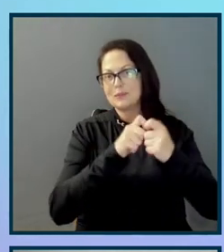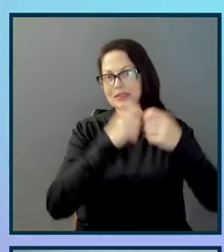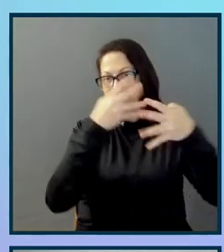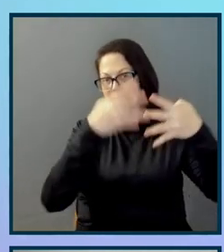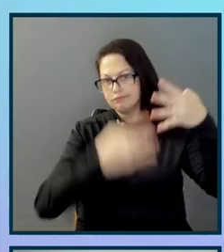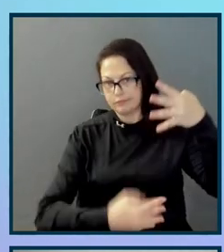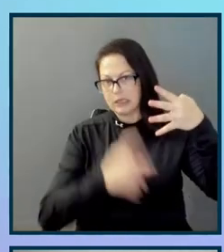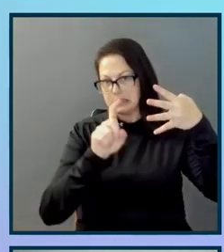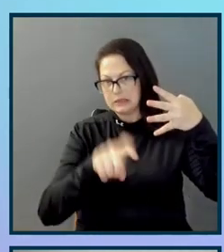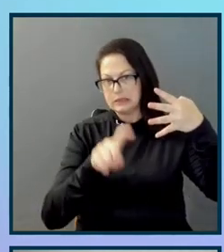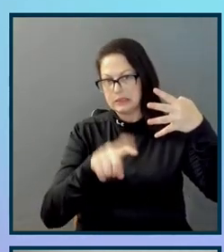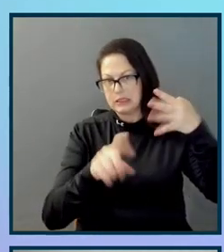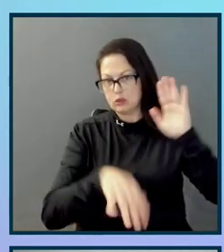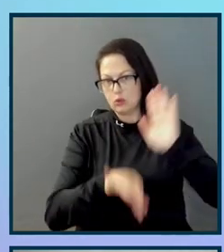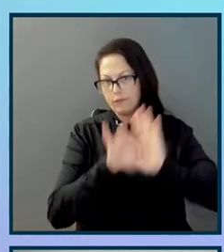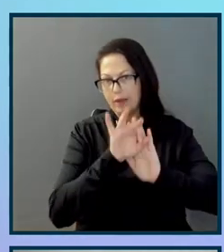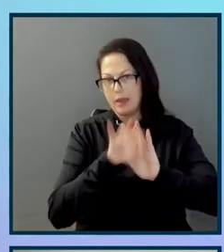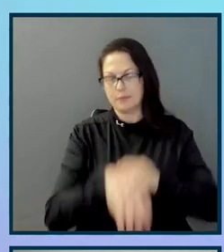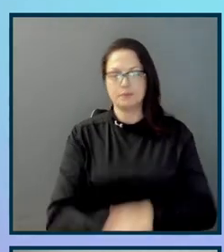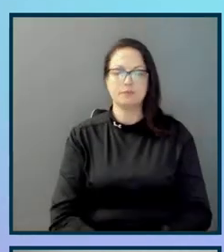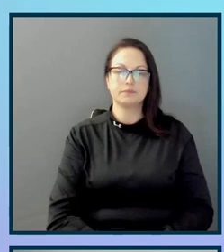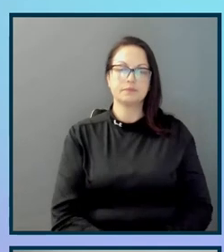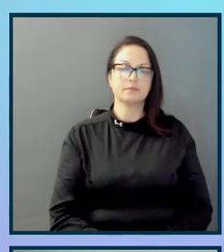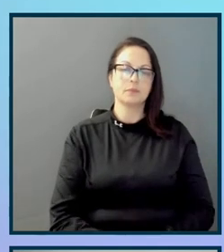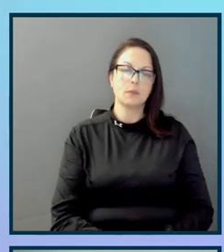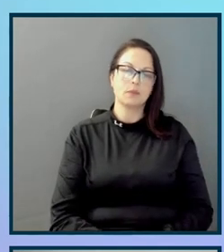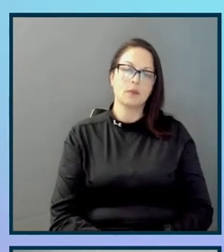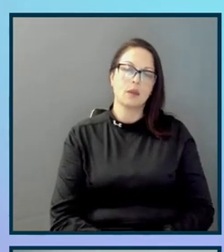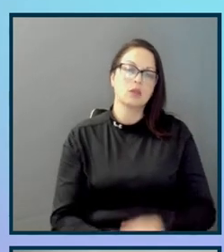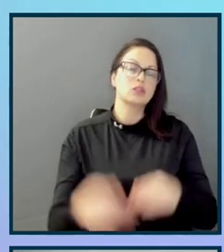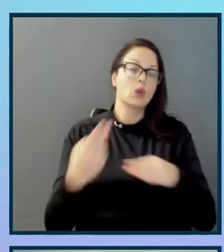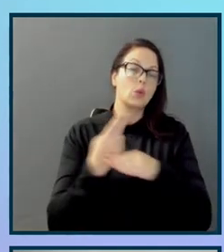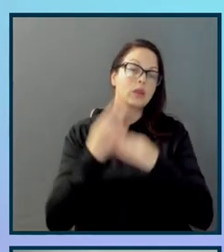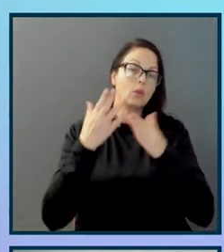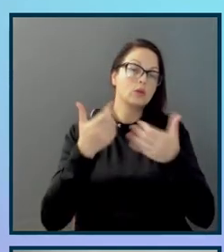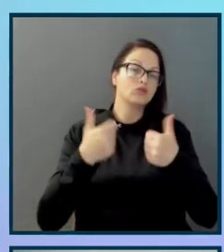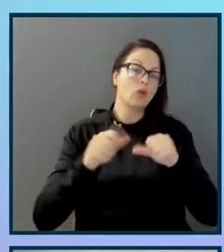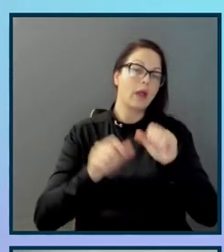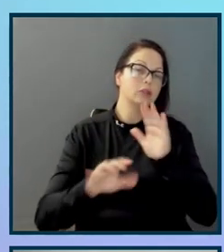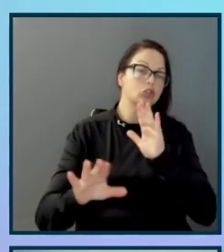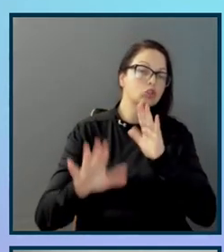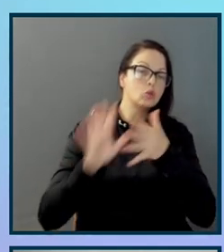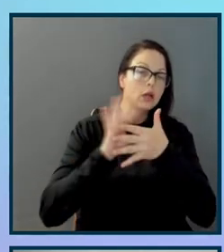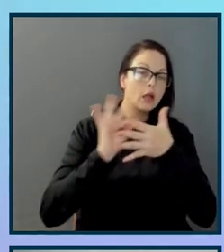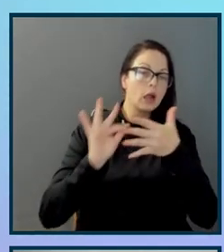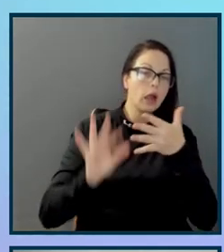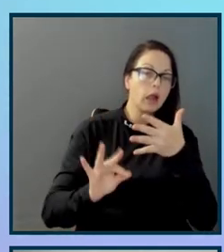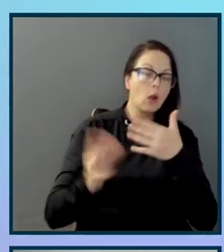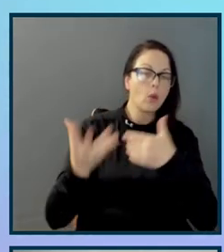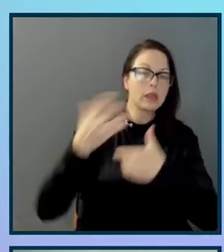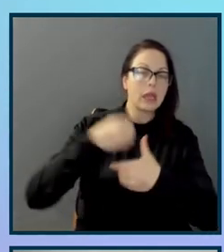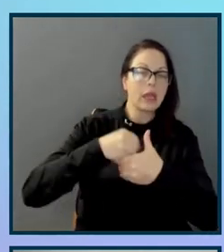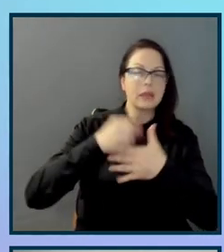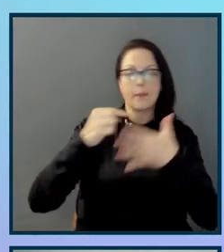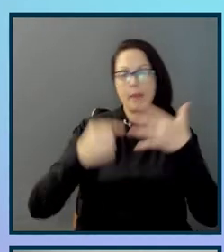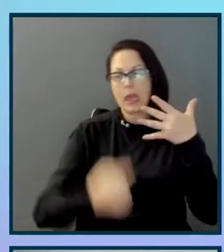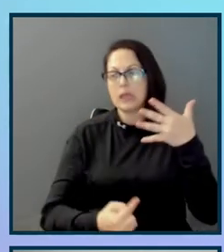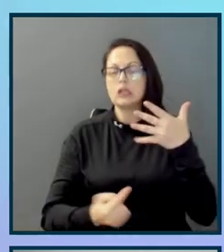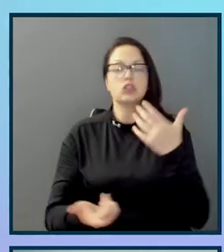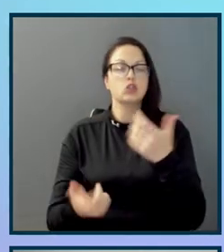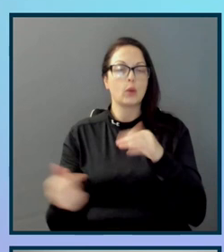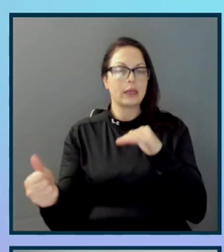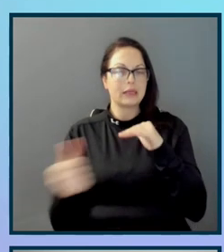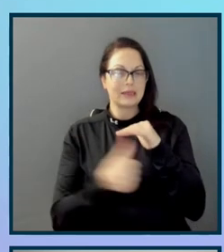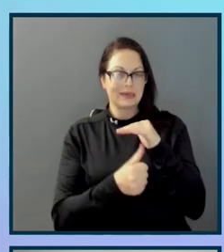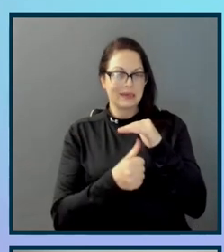when a user was trying to make a selection within that hover menu, first, of course, it hid options from the users. Again, that secondary